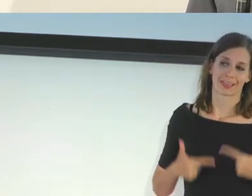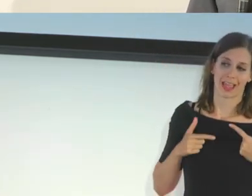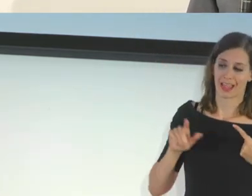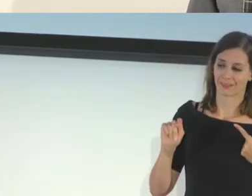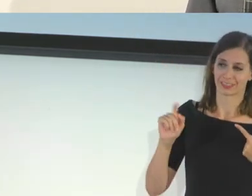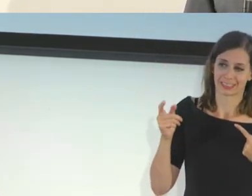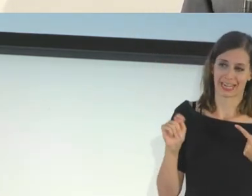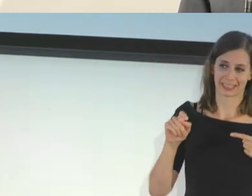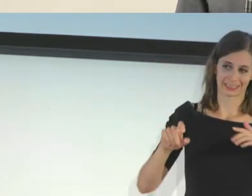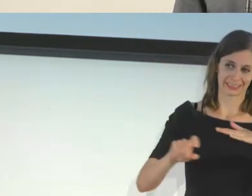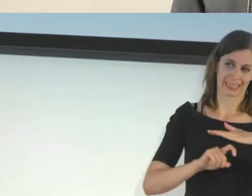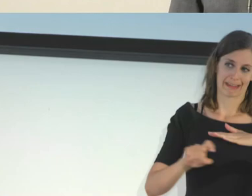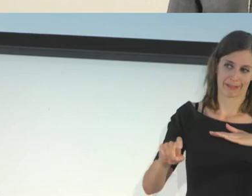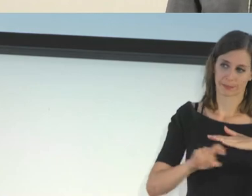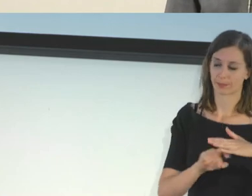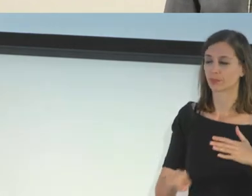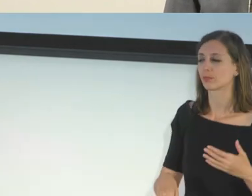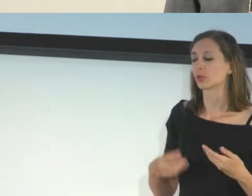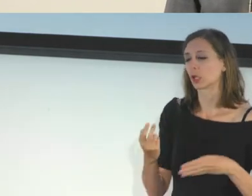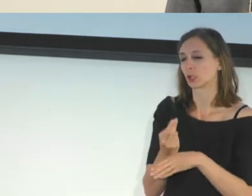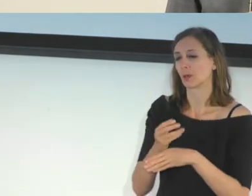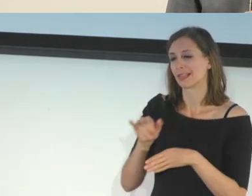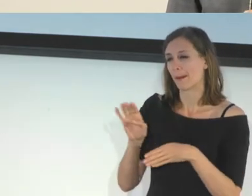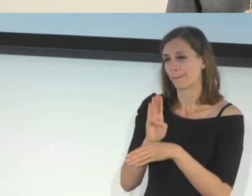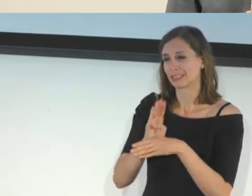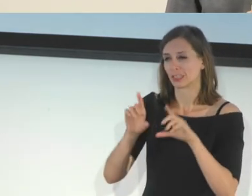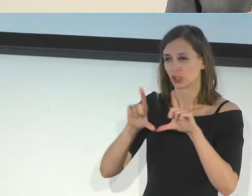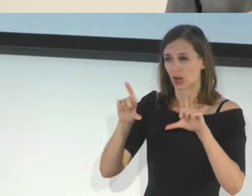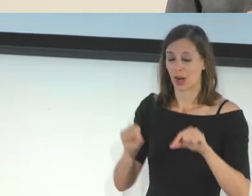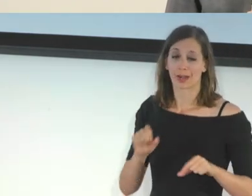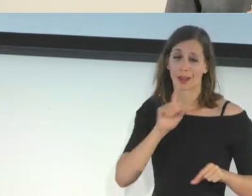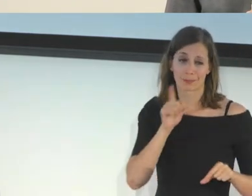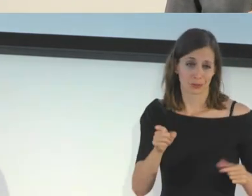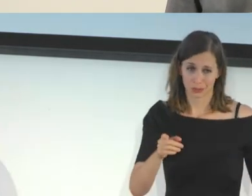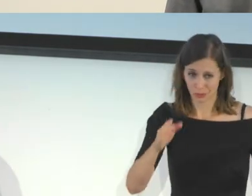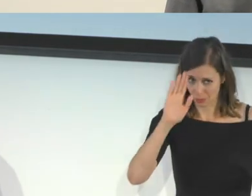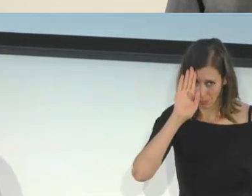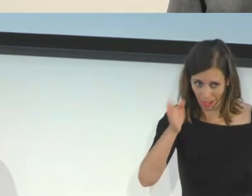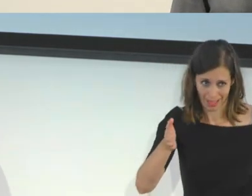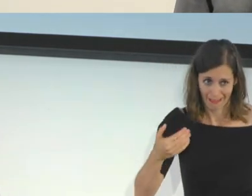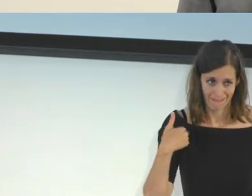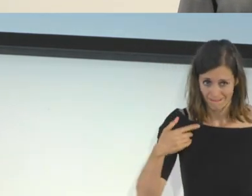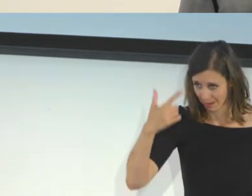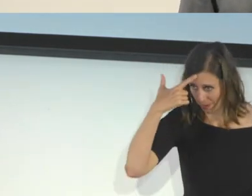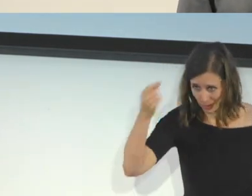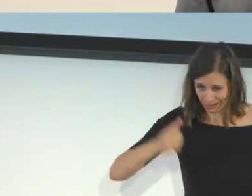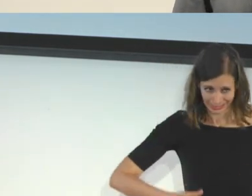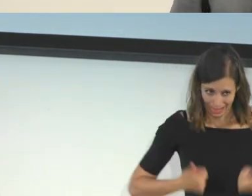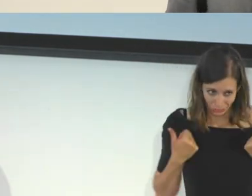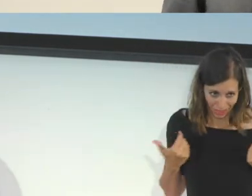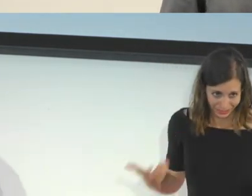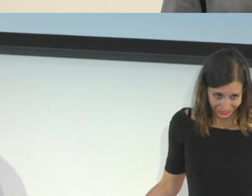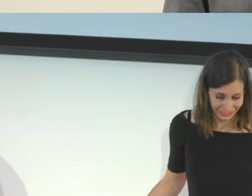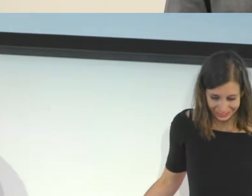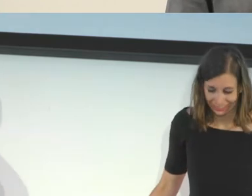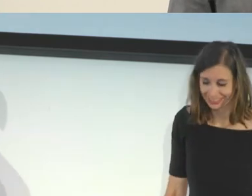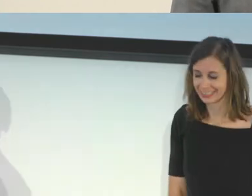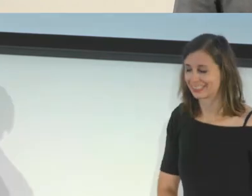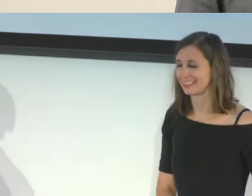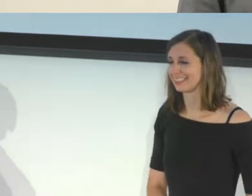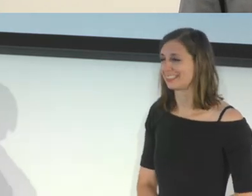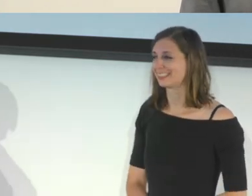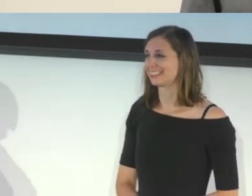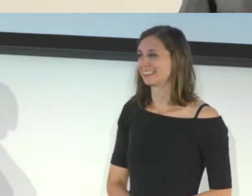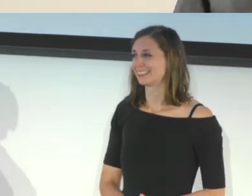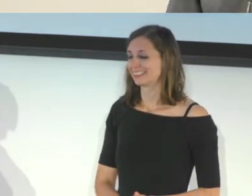We also use it. We use the business card as well. So probably by the end of this, everyone will know Jeffrey's contact information by heart.